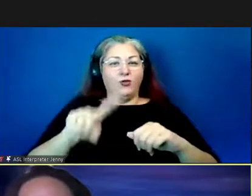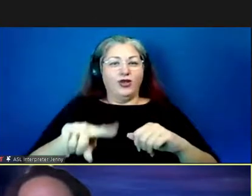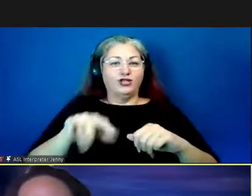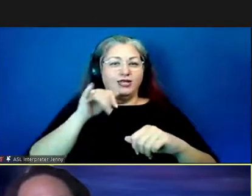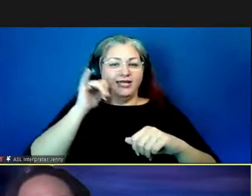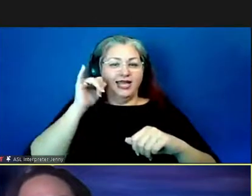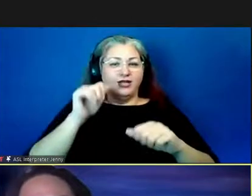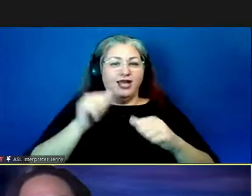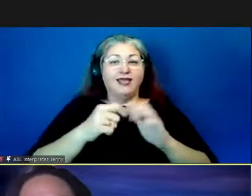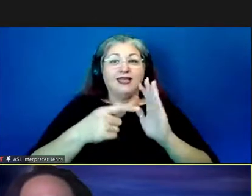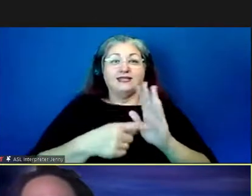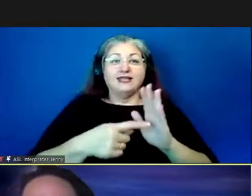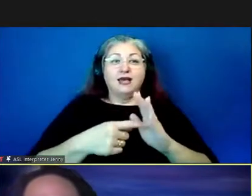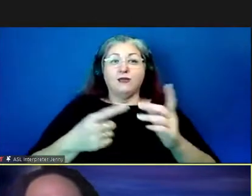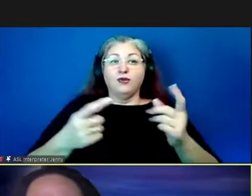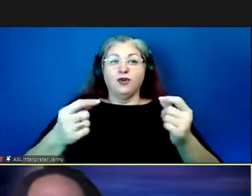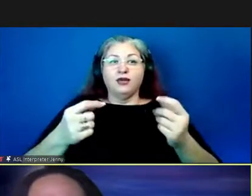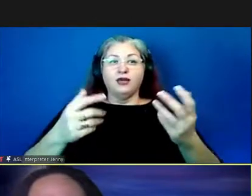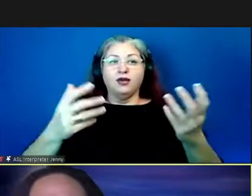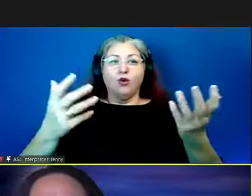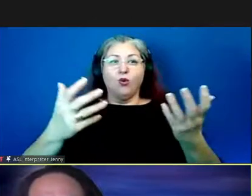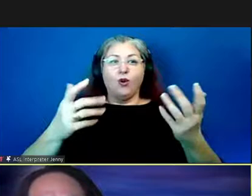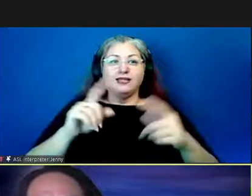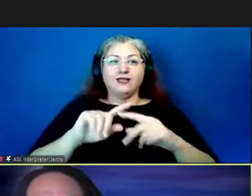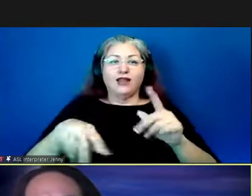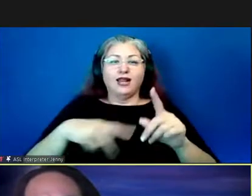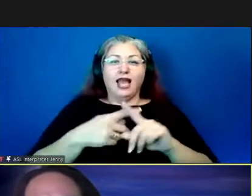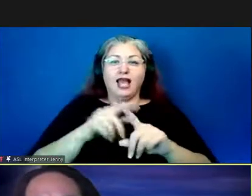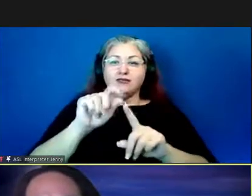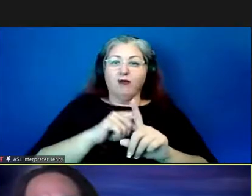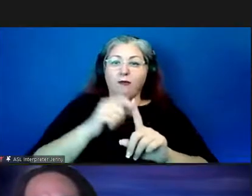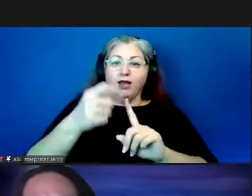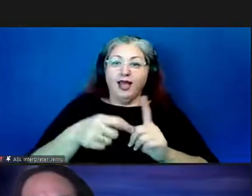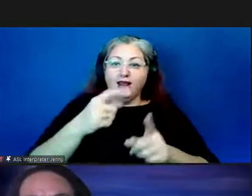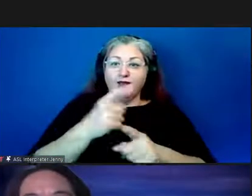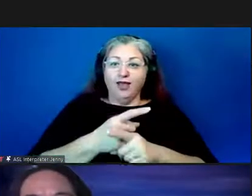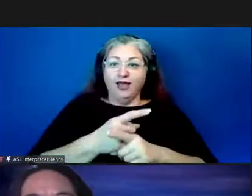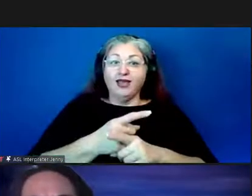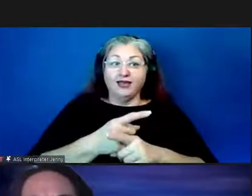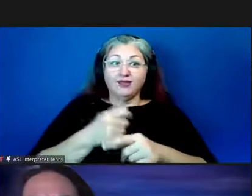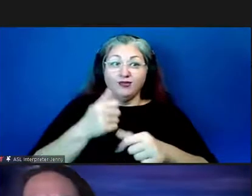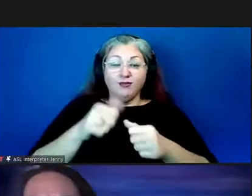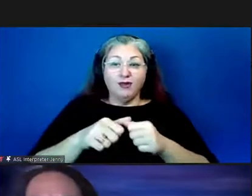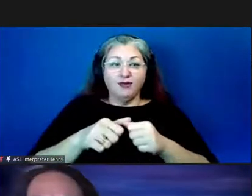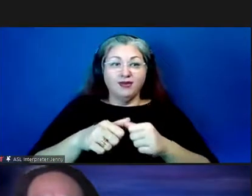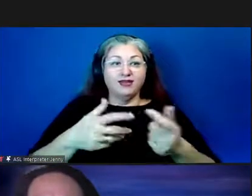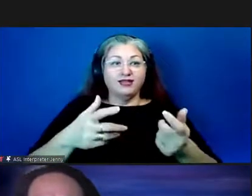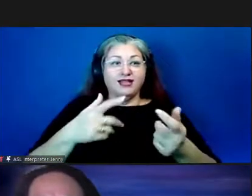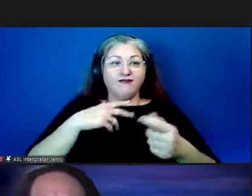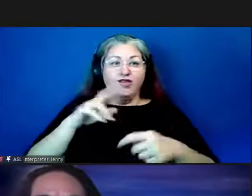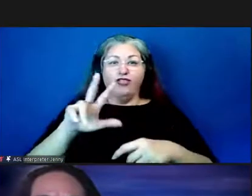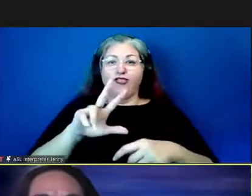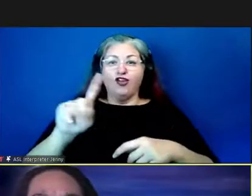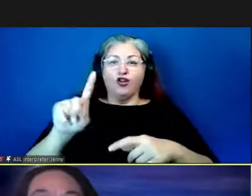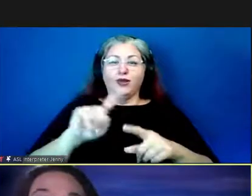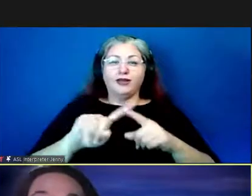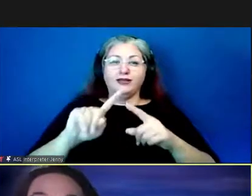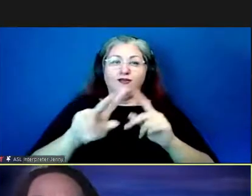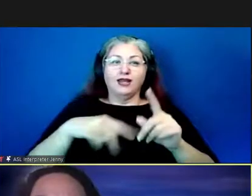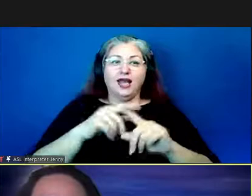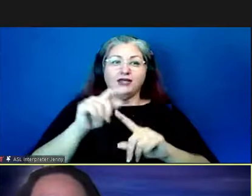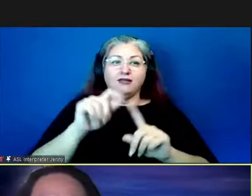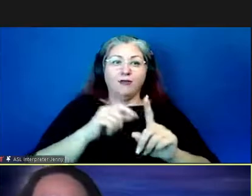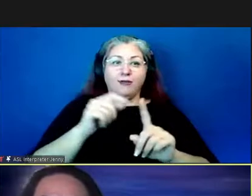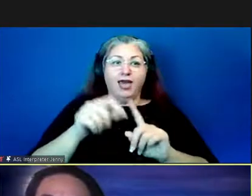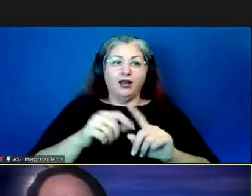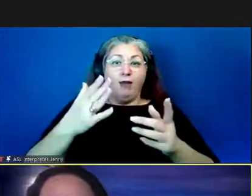and the example was what different kinds of bananas right yes right like 31 flavors of bananas i don't know which we might